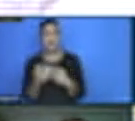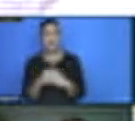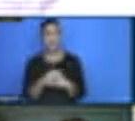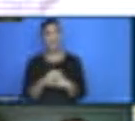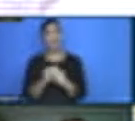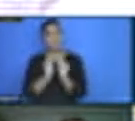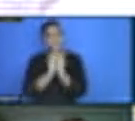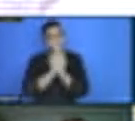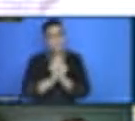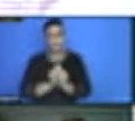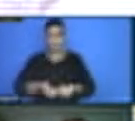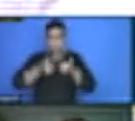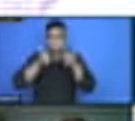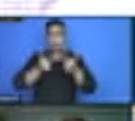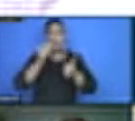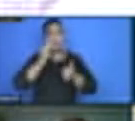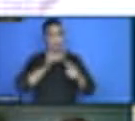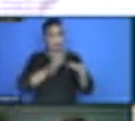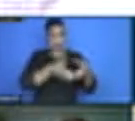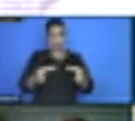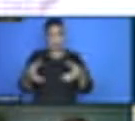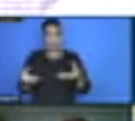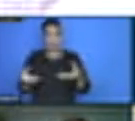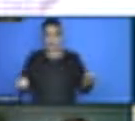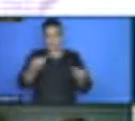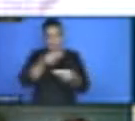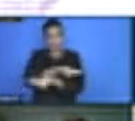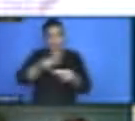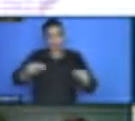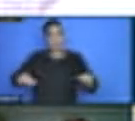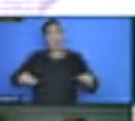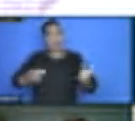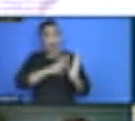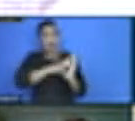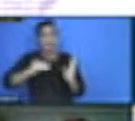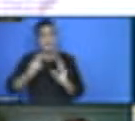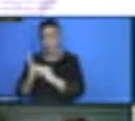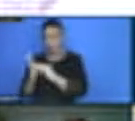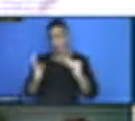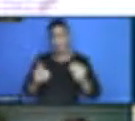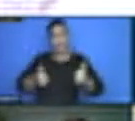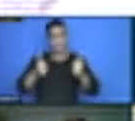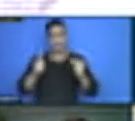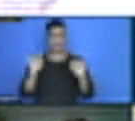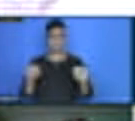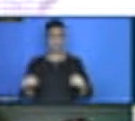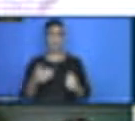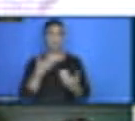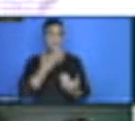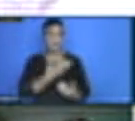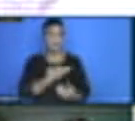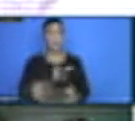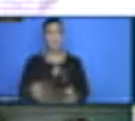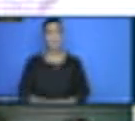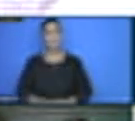peer-to-peer exchange is well appreciated. So thank you so much for that. Before I open the floor to